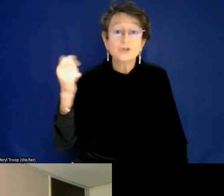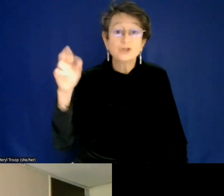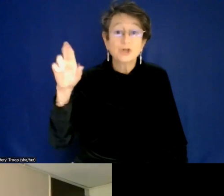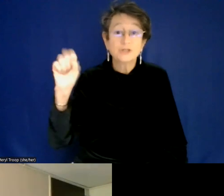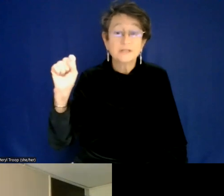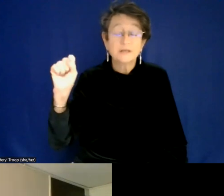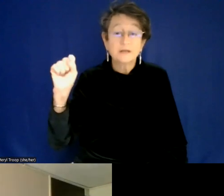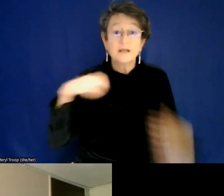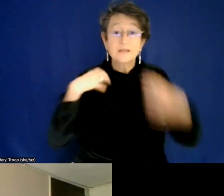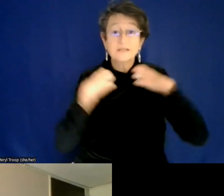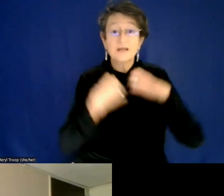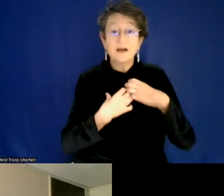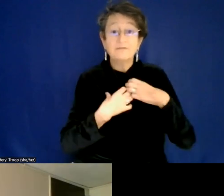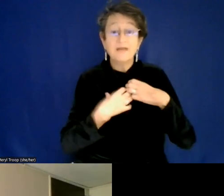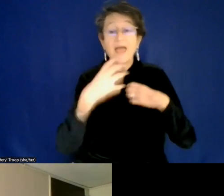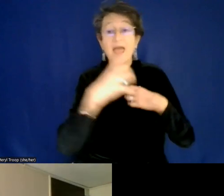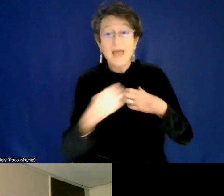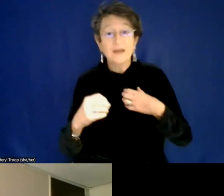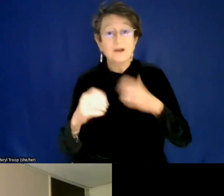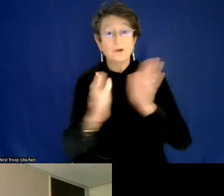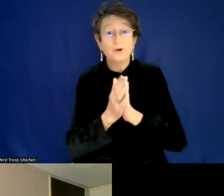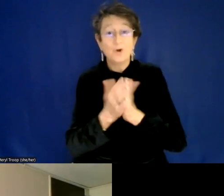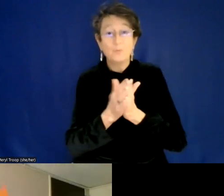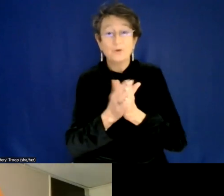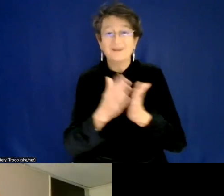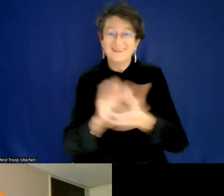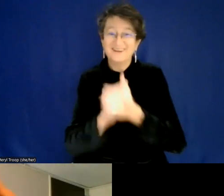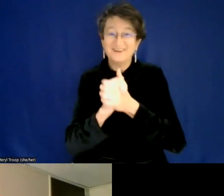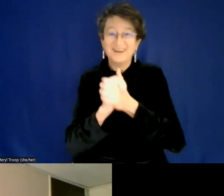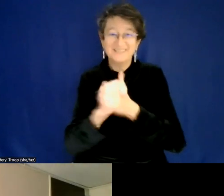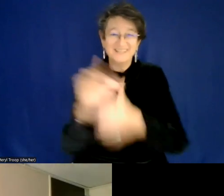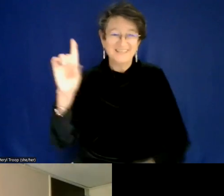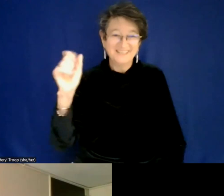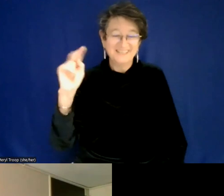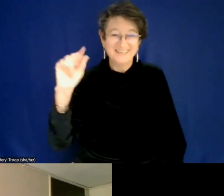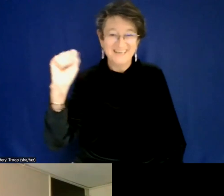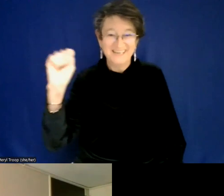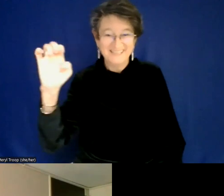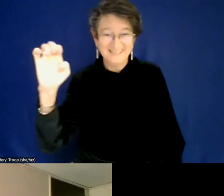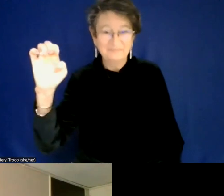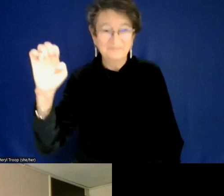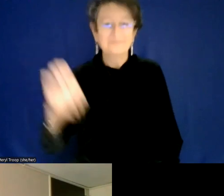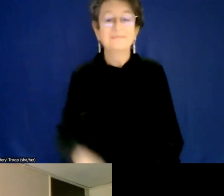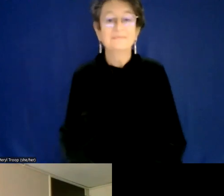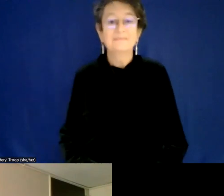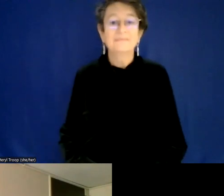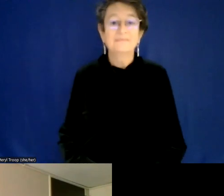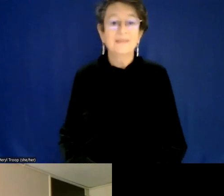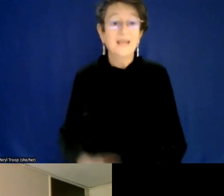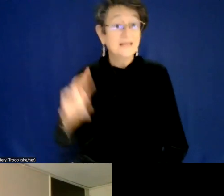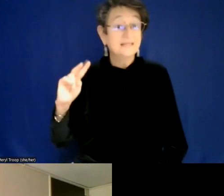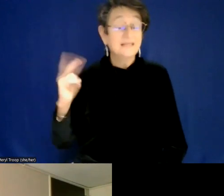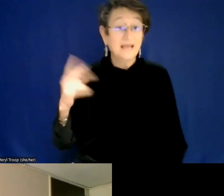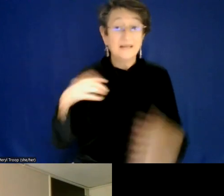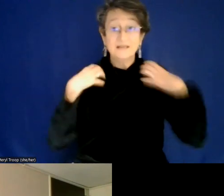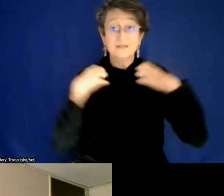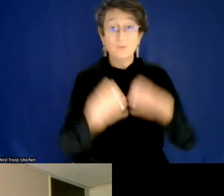and the USM women in leadership notebook. So congratulations, Denise. So the second, um, swag, USM